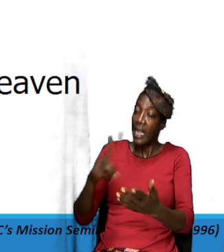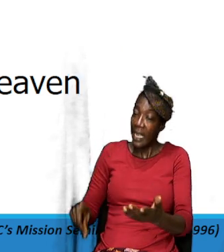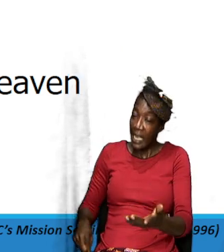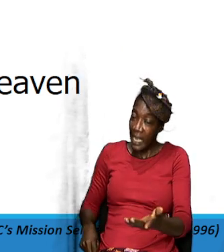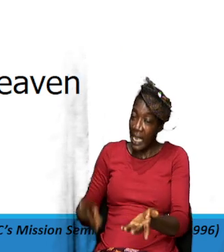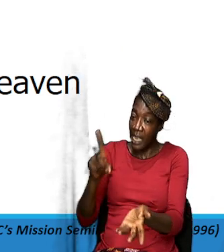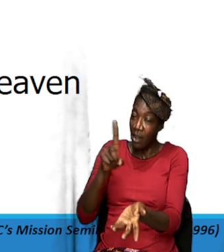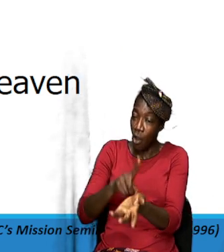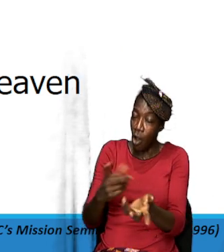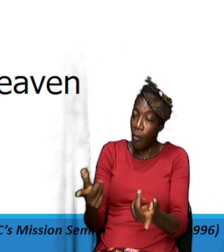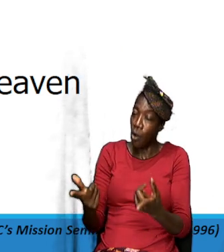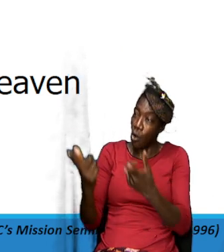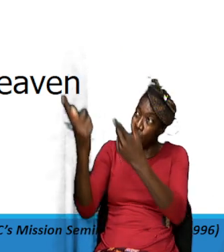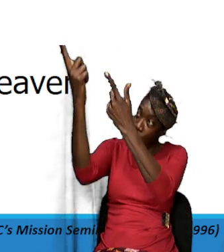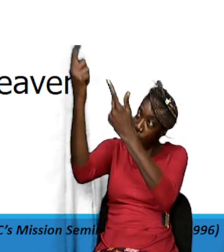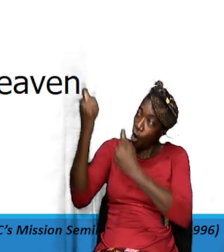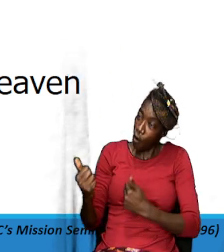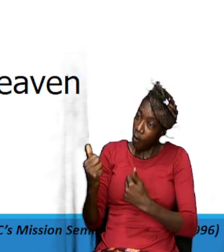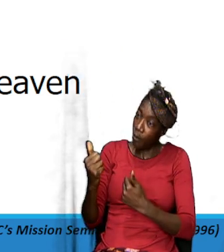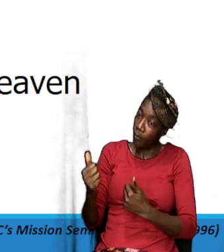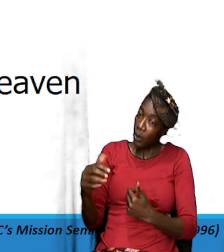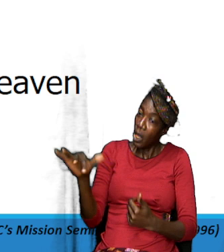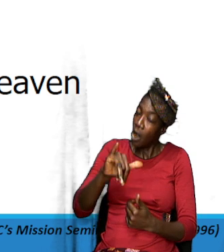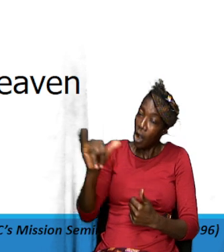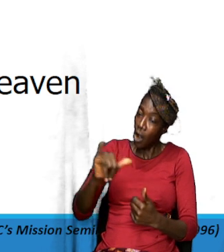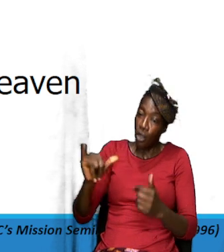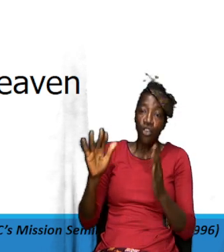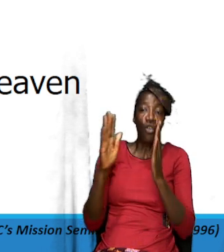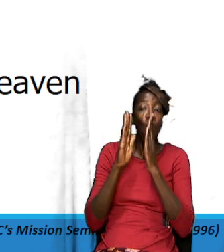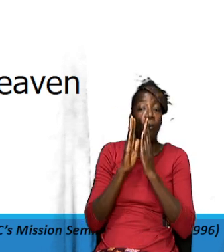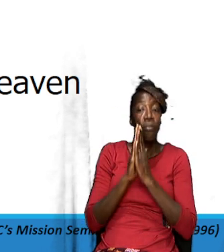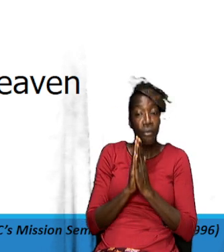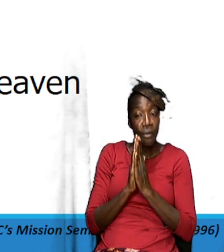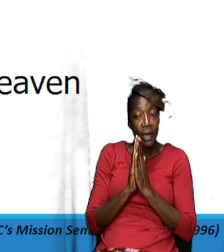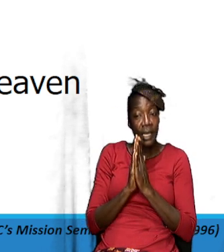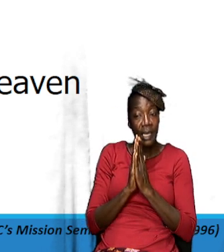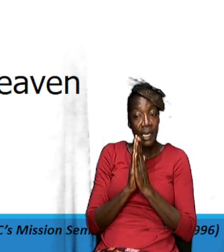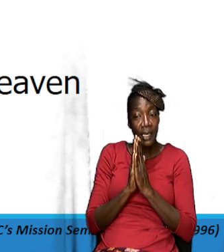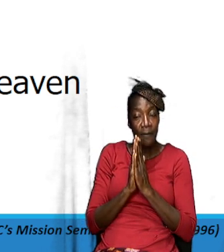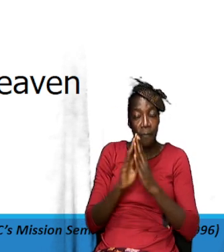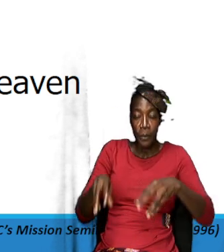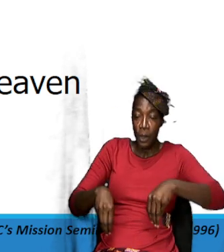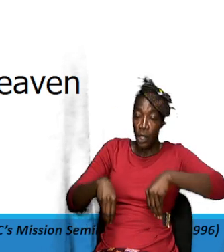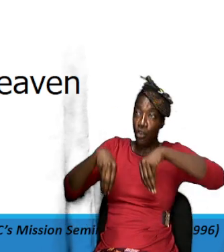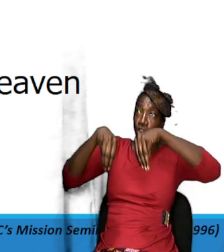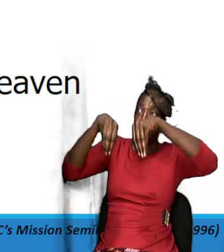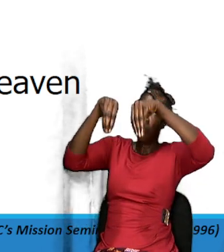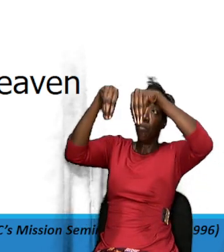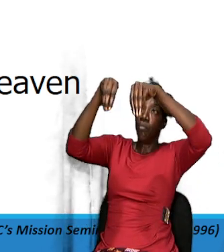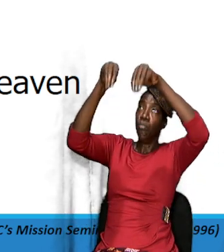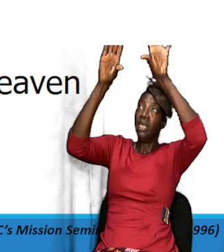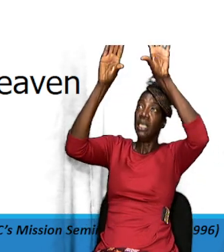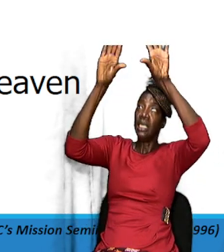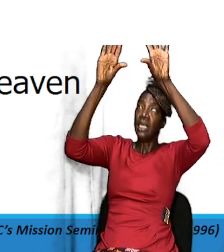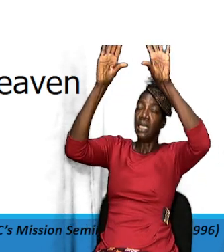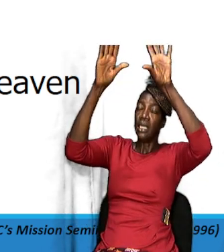we are also praying is also submitting ourselves to him